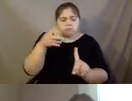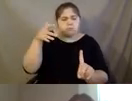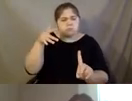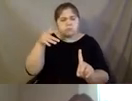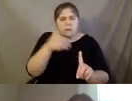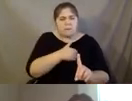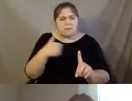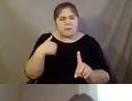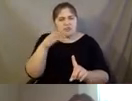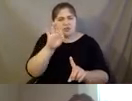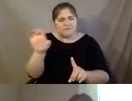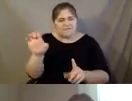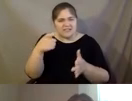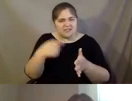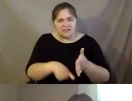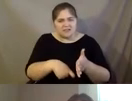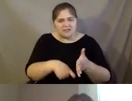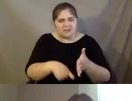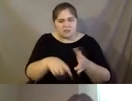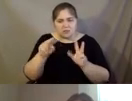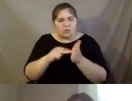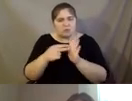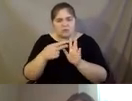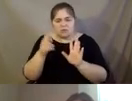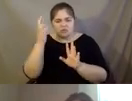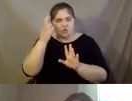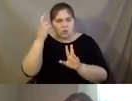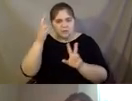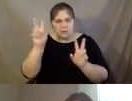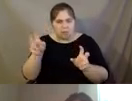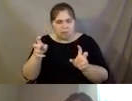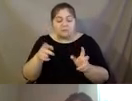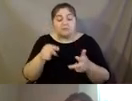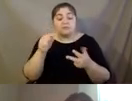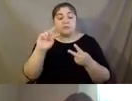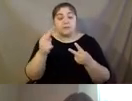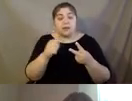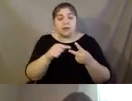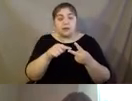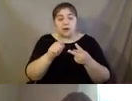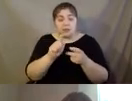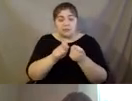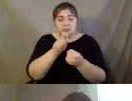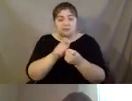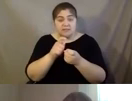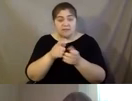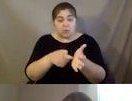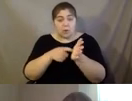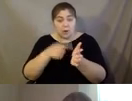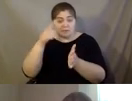as reasonable? And are there specific requirements for the scholarship funding that you can share with us?